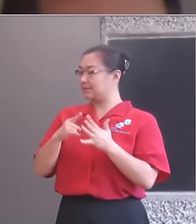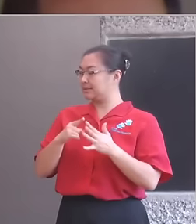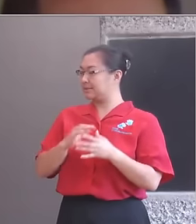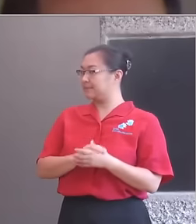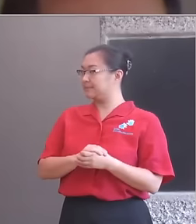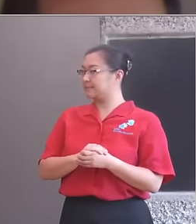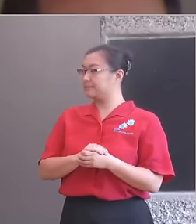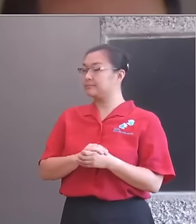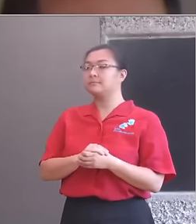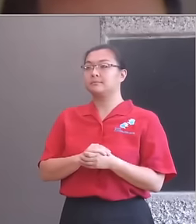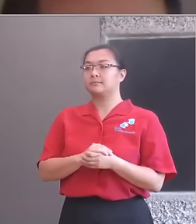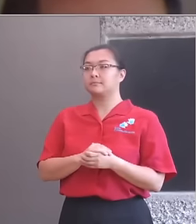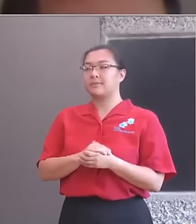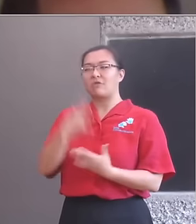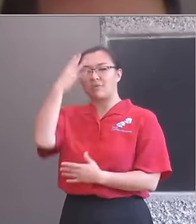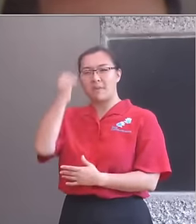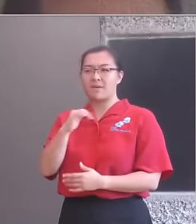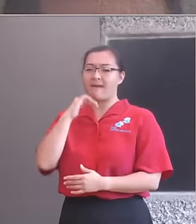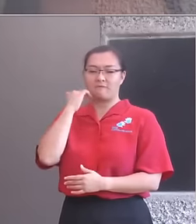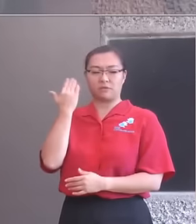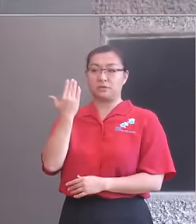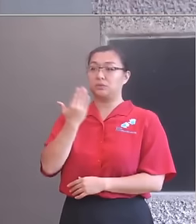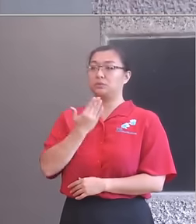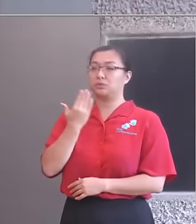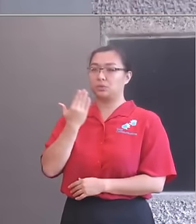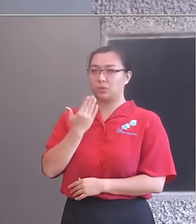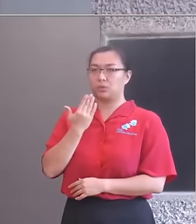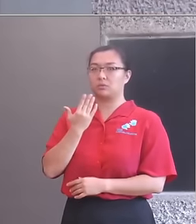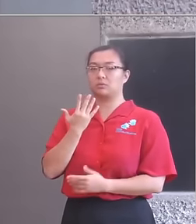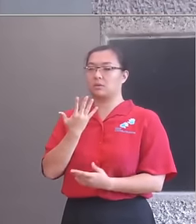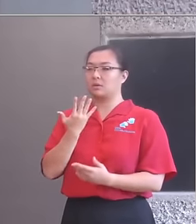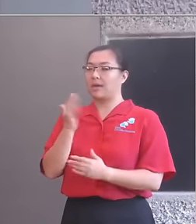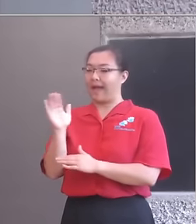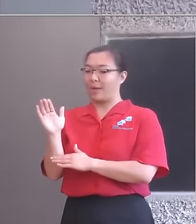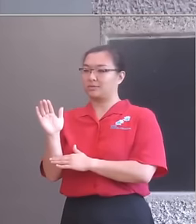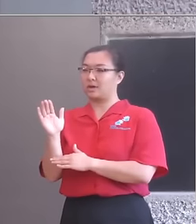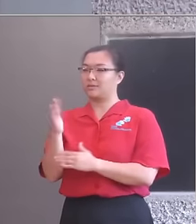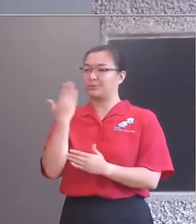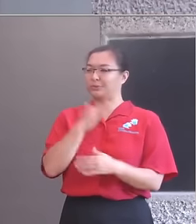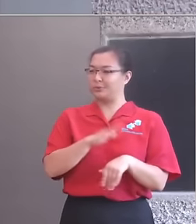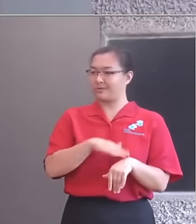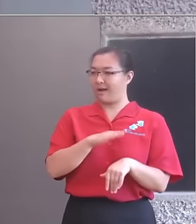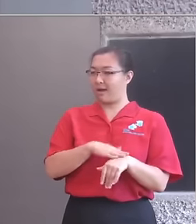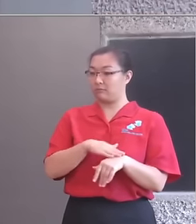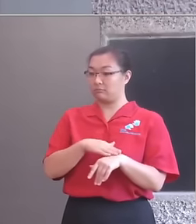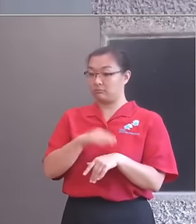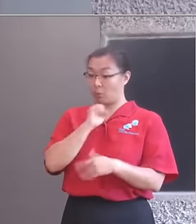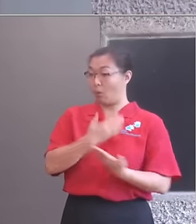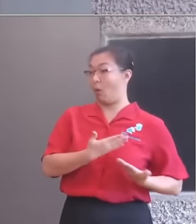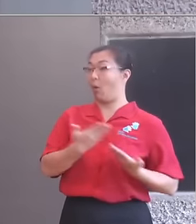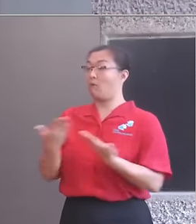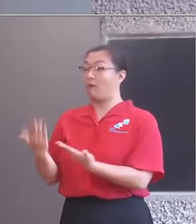the arts will also be provided for outside of curriculum time. Many children may decide not to study